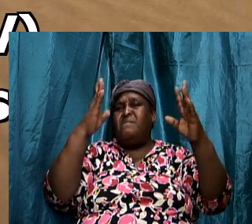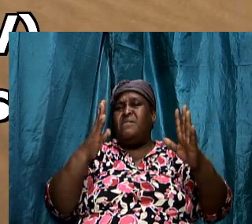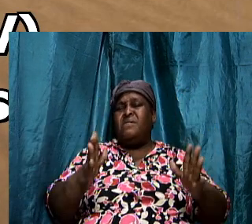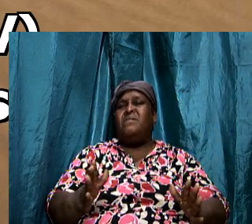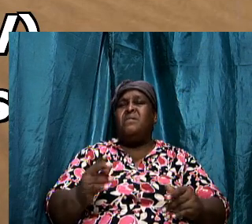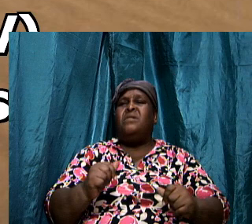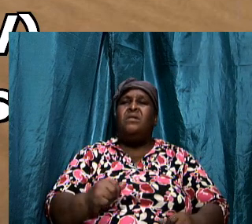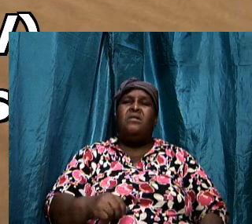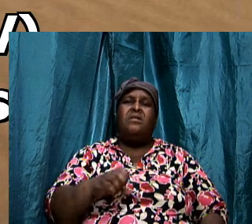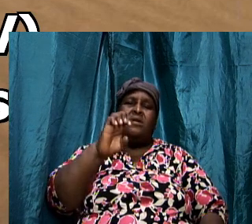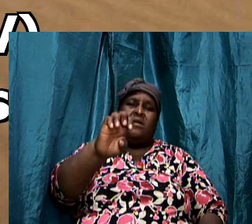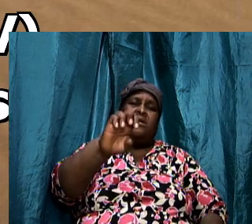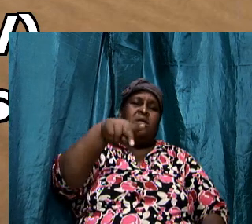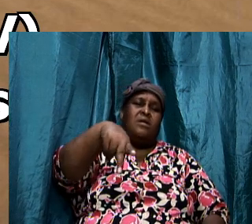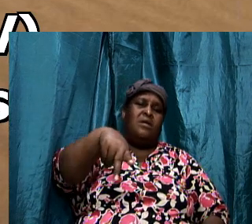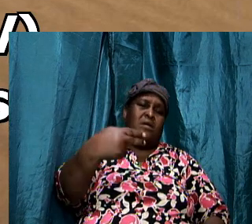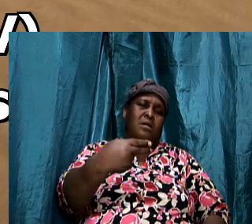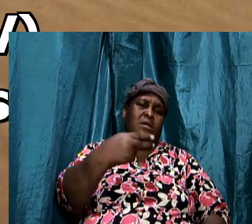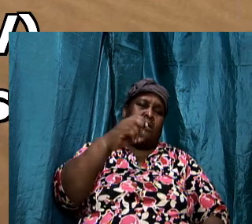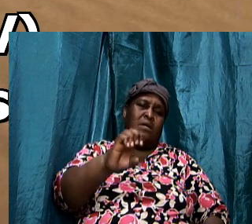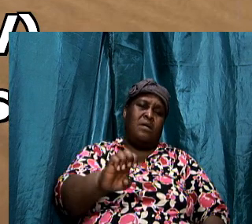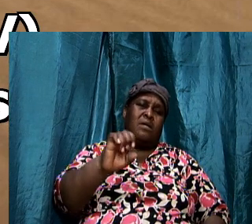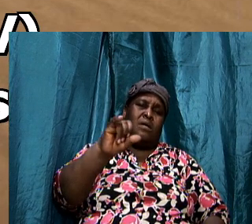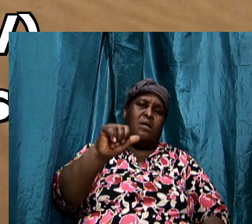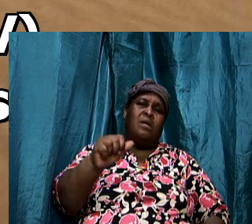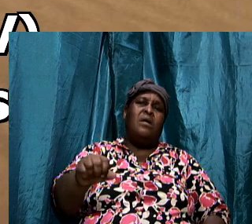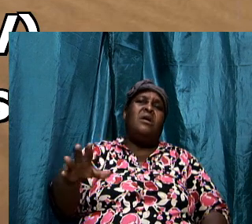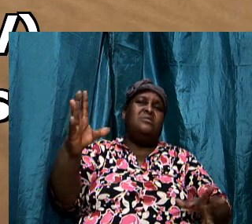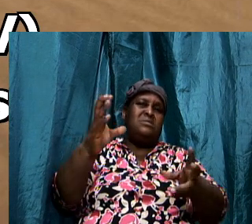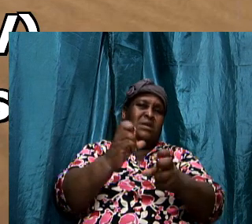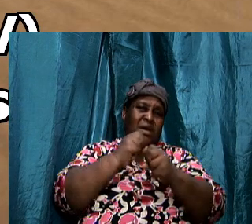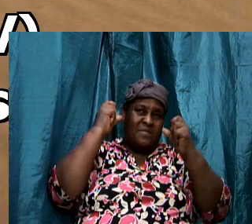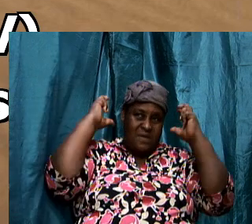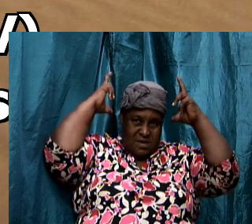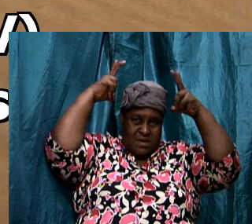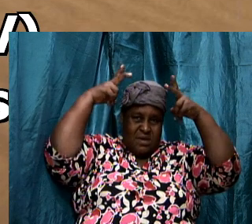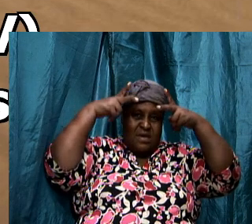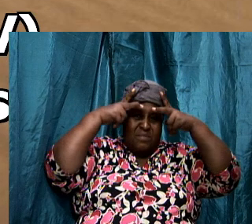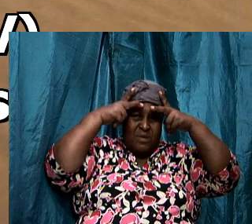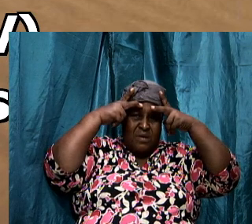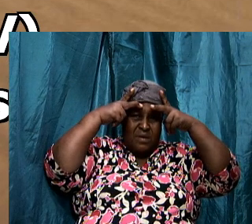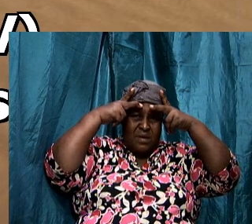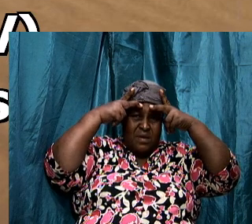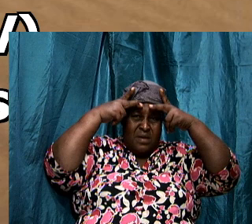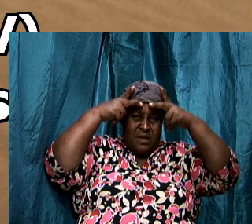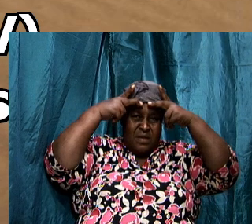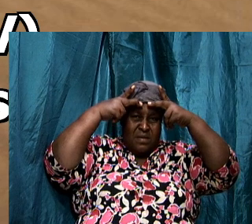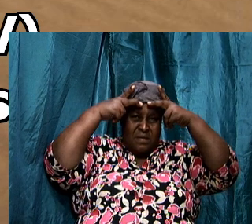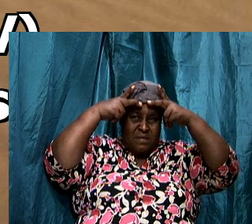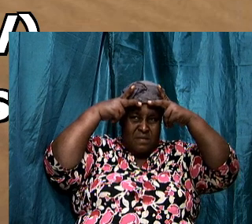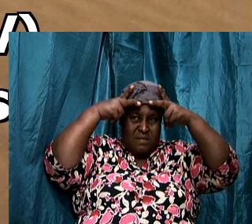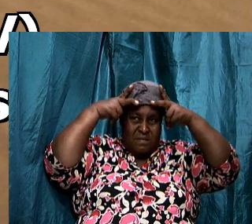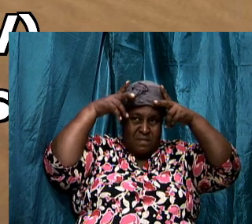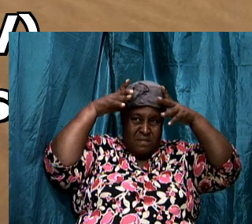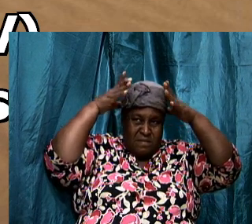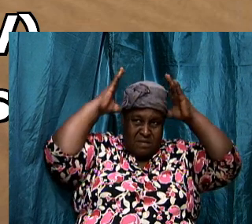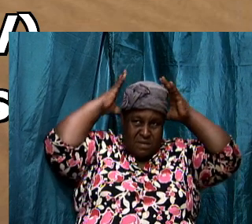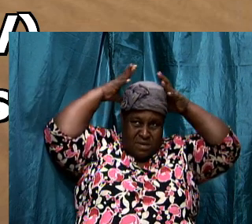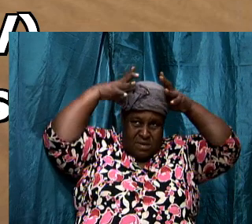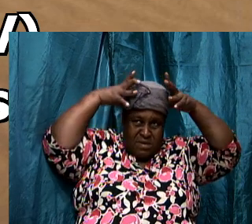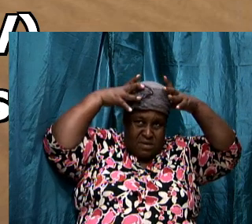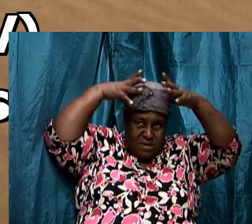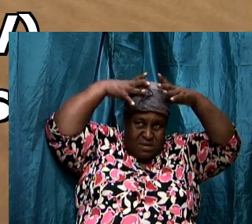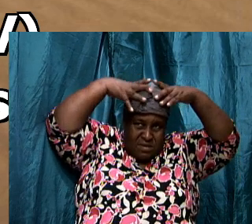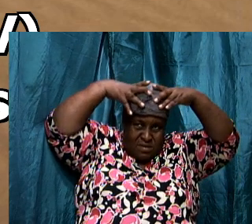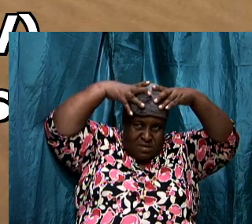ephesians 6 17 and take the helmet of salvation so it starts but this is the part that i